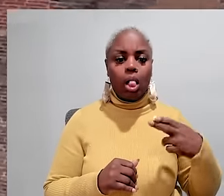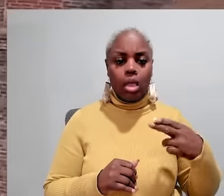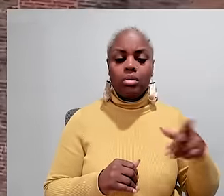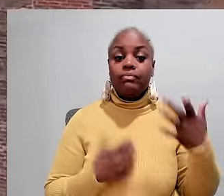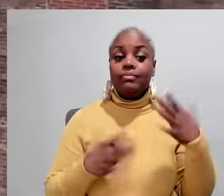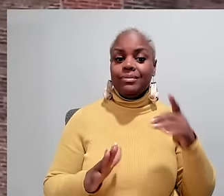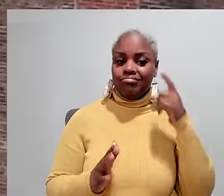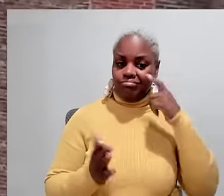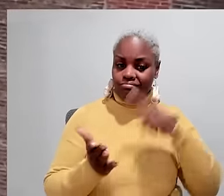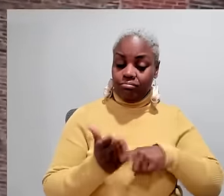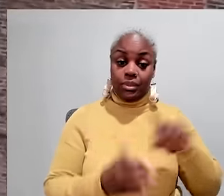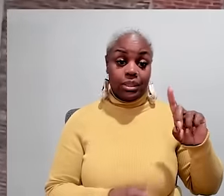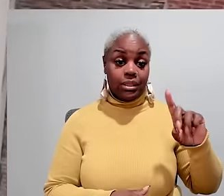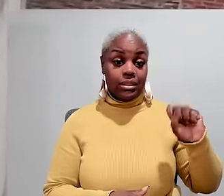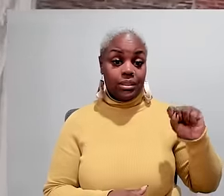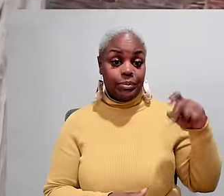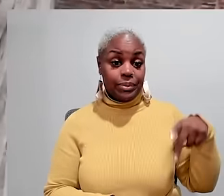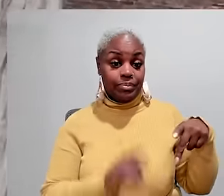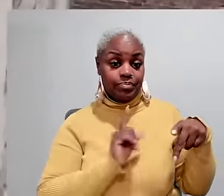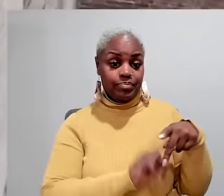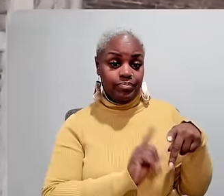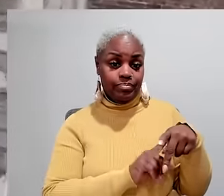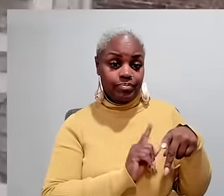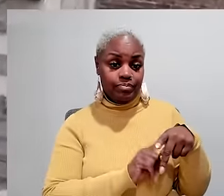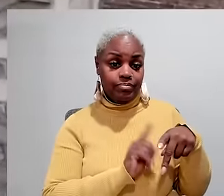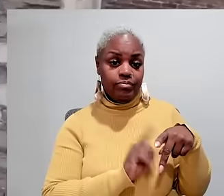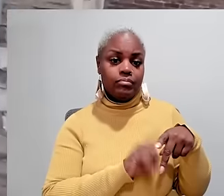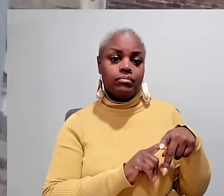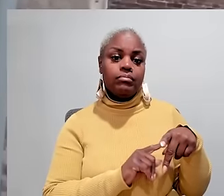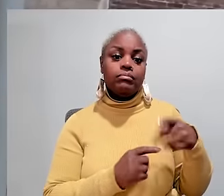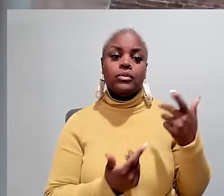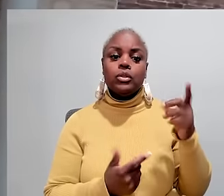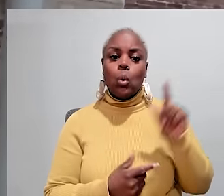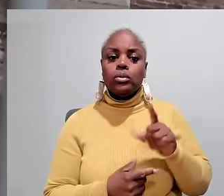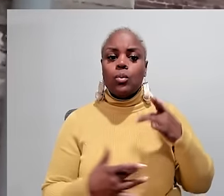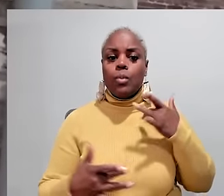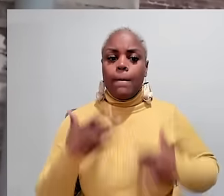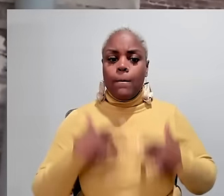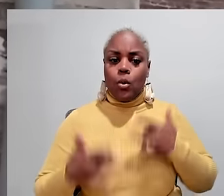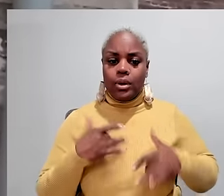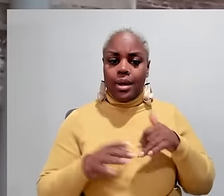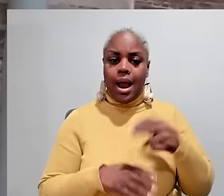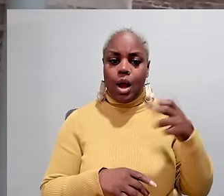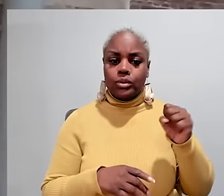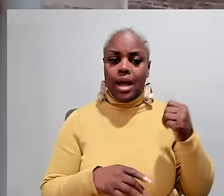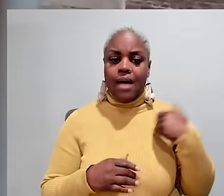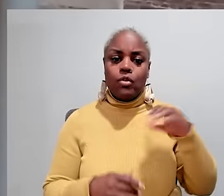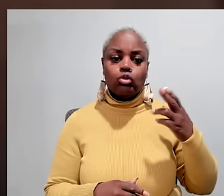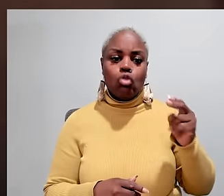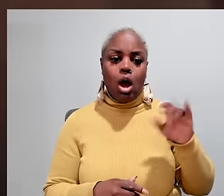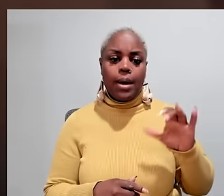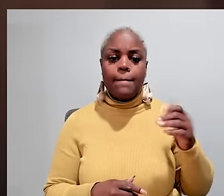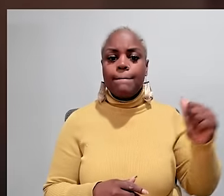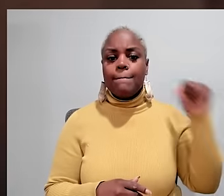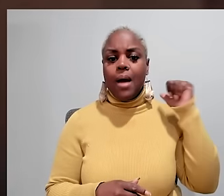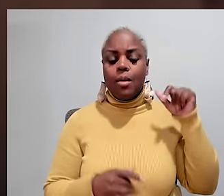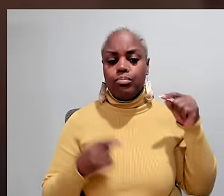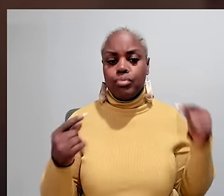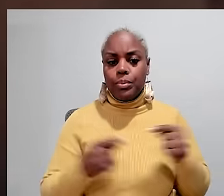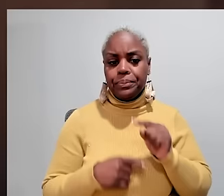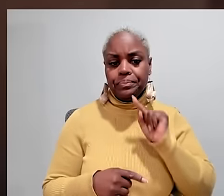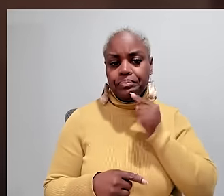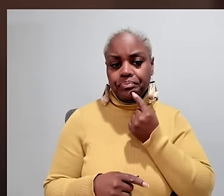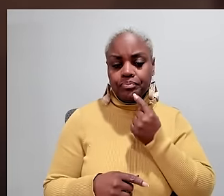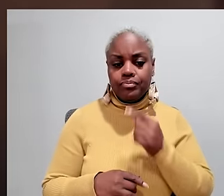26 year old Jakeel Abdullah has seen the DSP workforce shortage firsthand Abdullah was